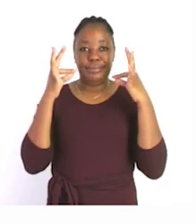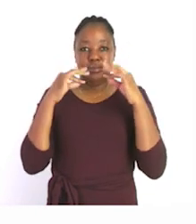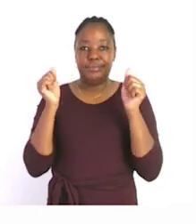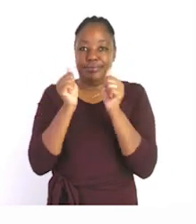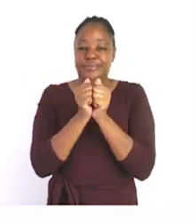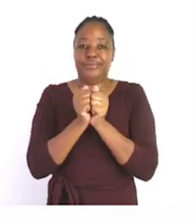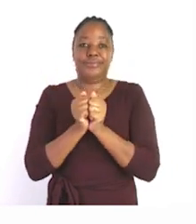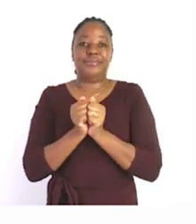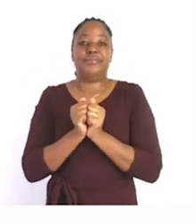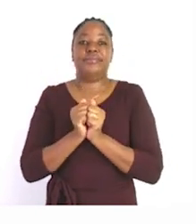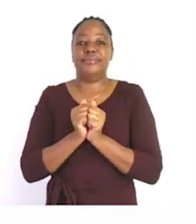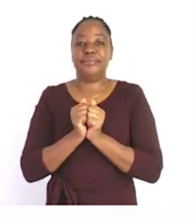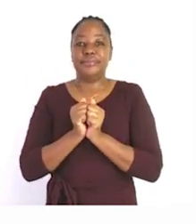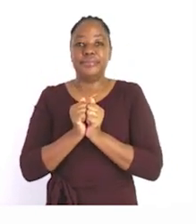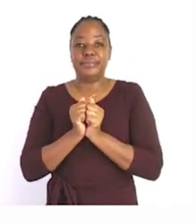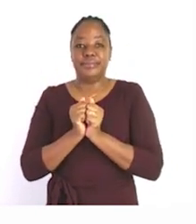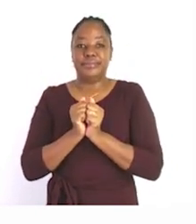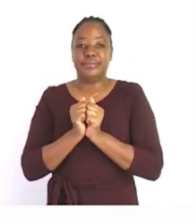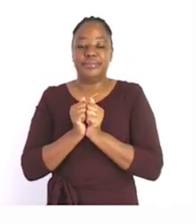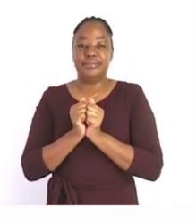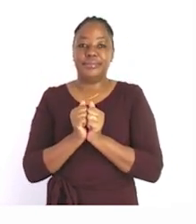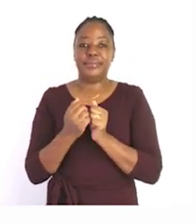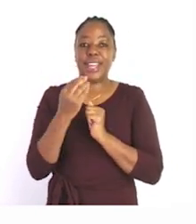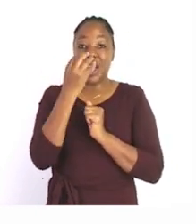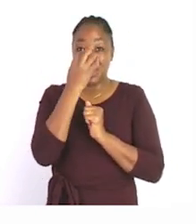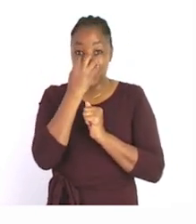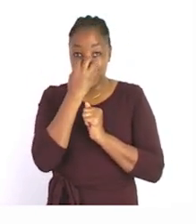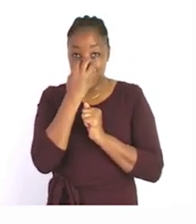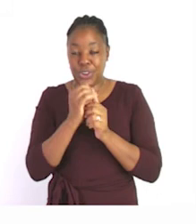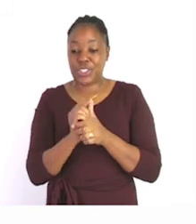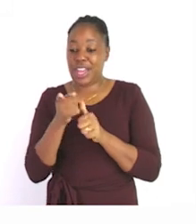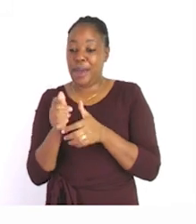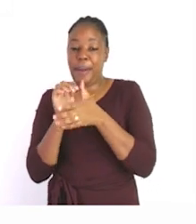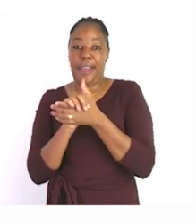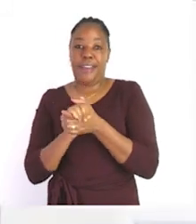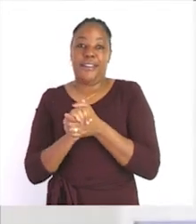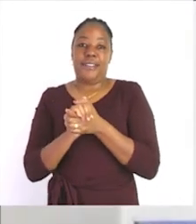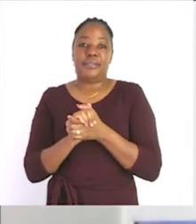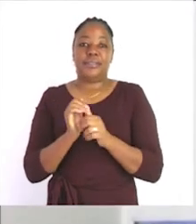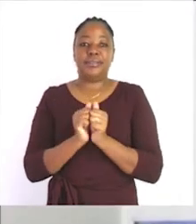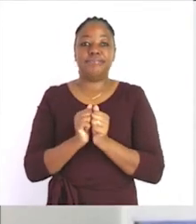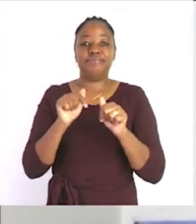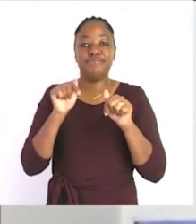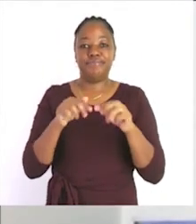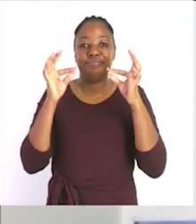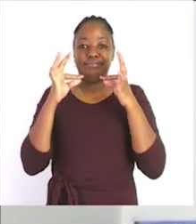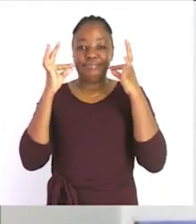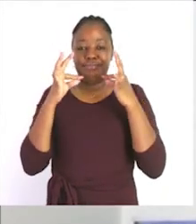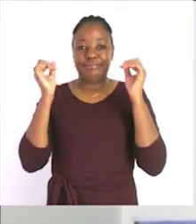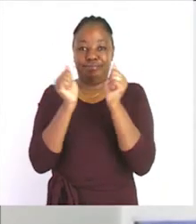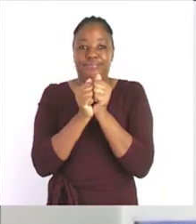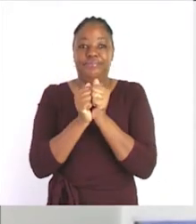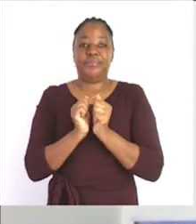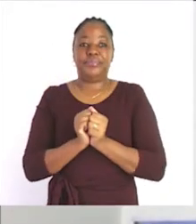song together you me my friend and zashi are we ready everybody